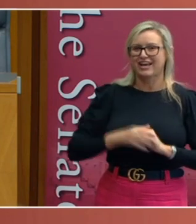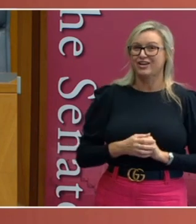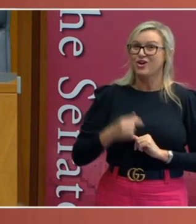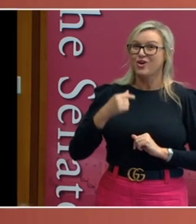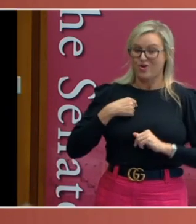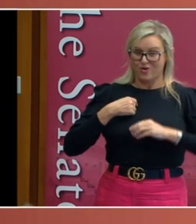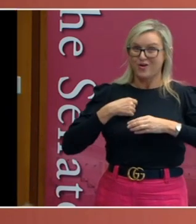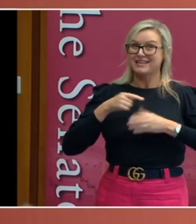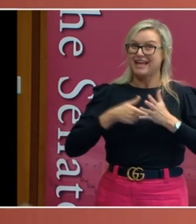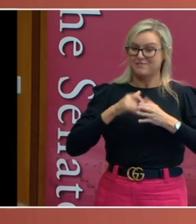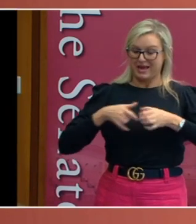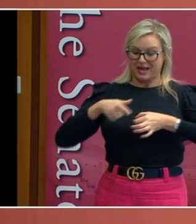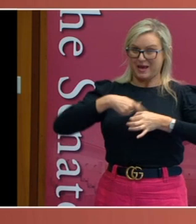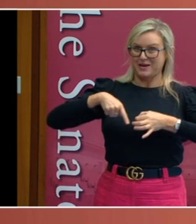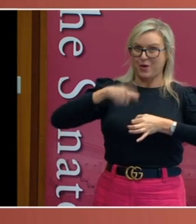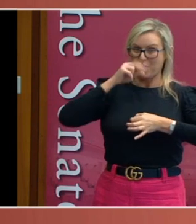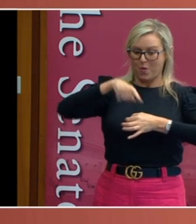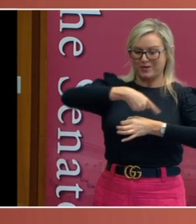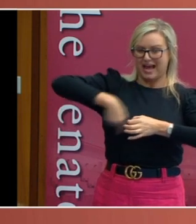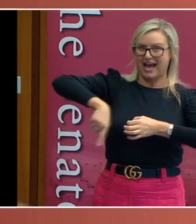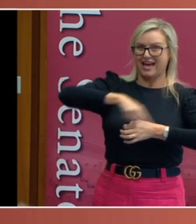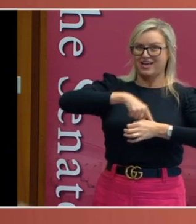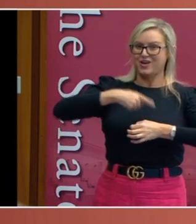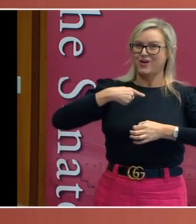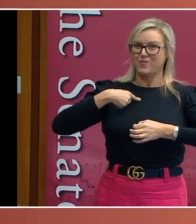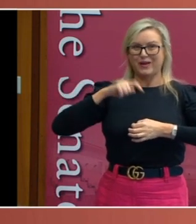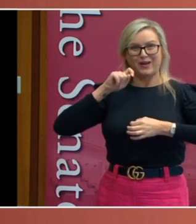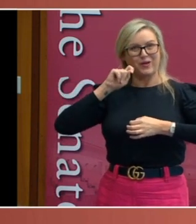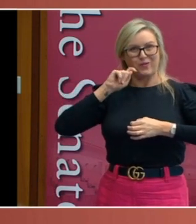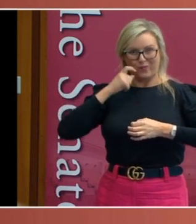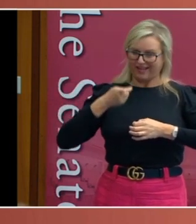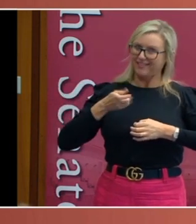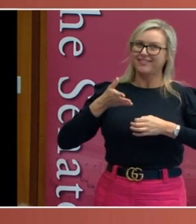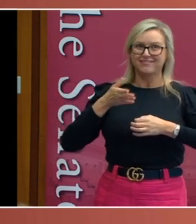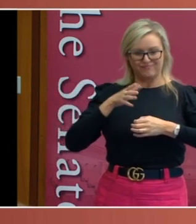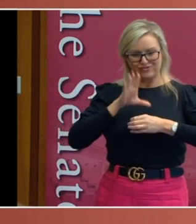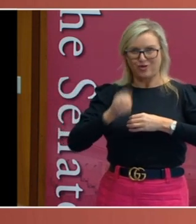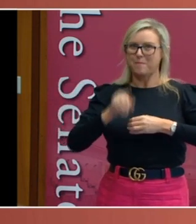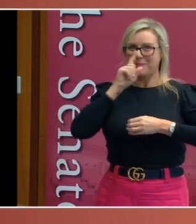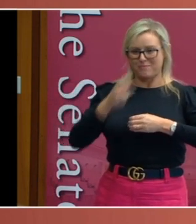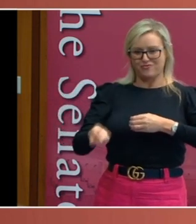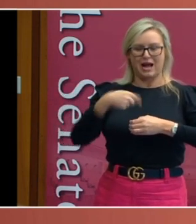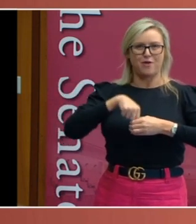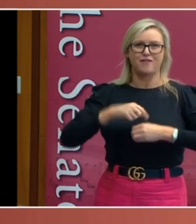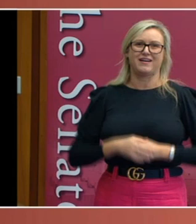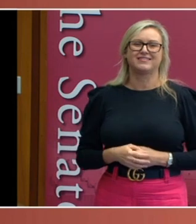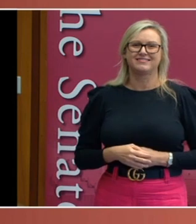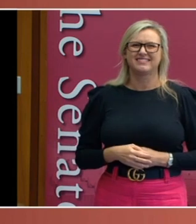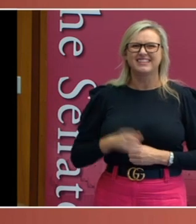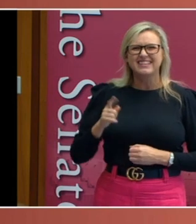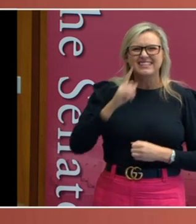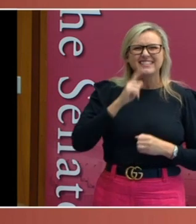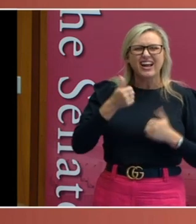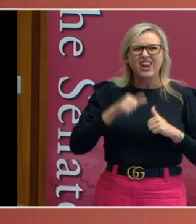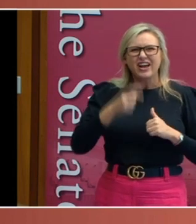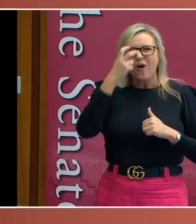is, we've got a moat and we're prepared to use it. Oh sorry, we're not afraid to use it. I don't know that I'd call Bastrait a moat,